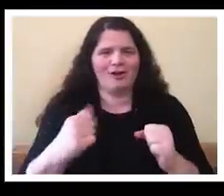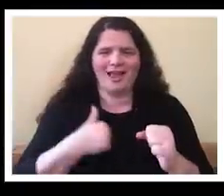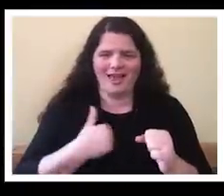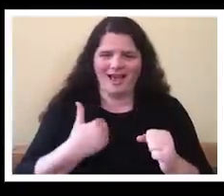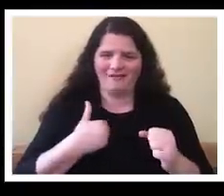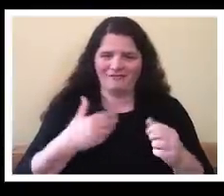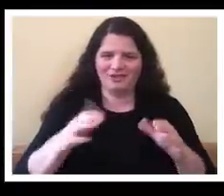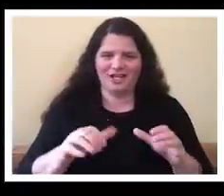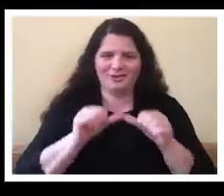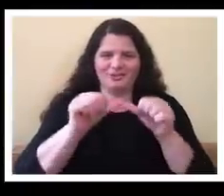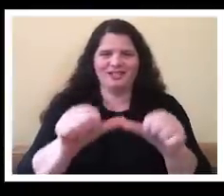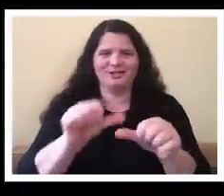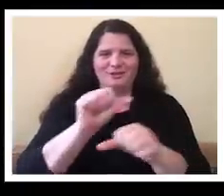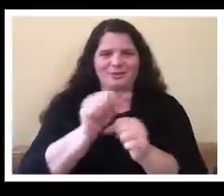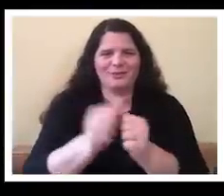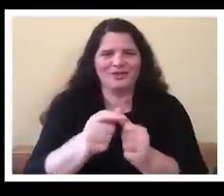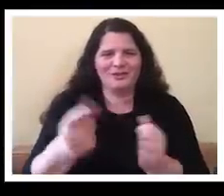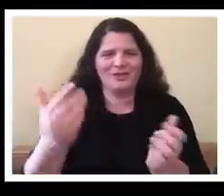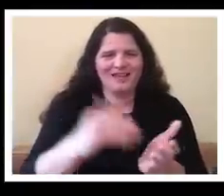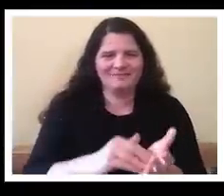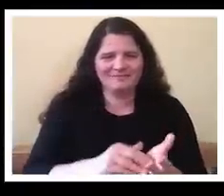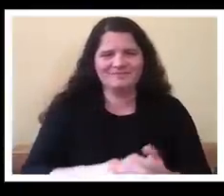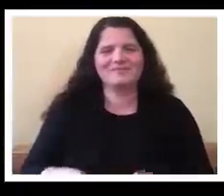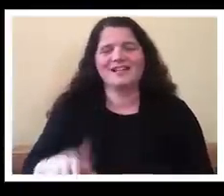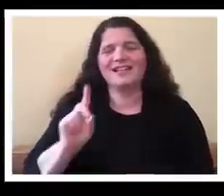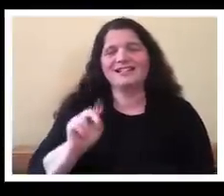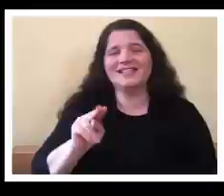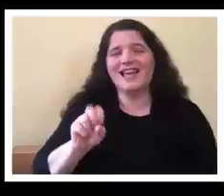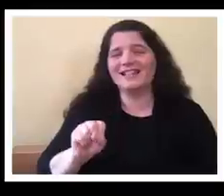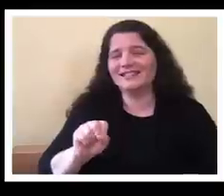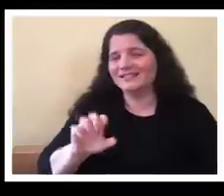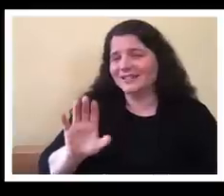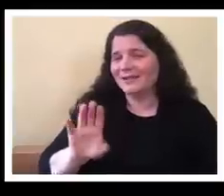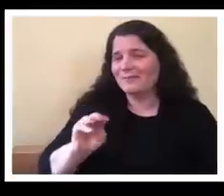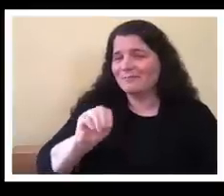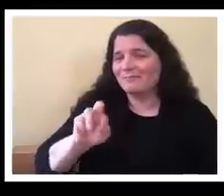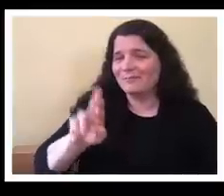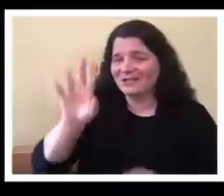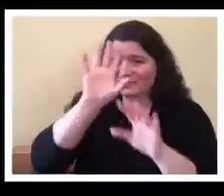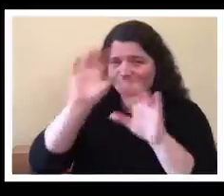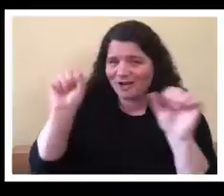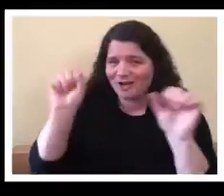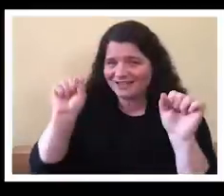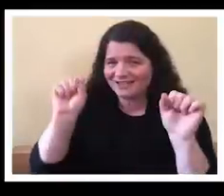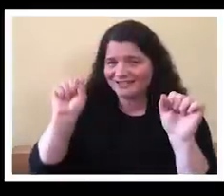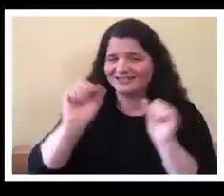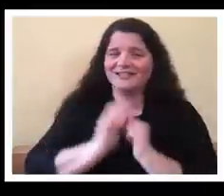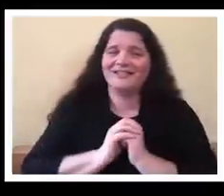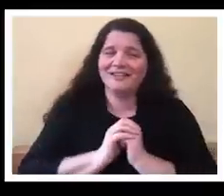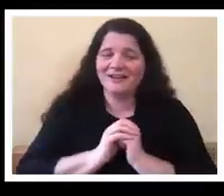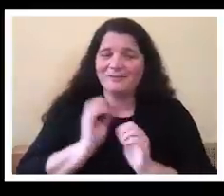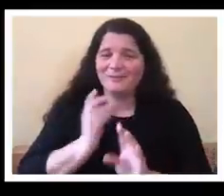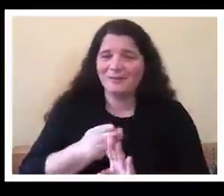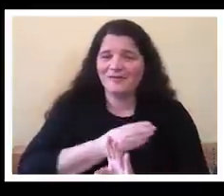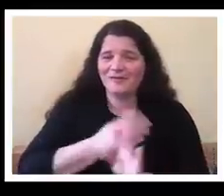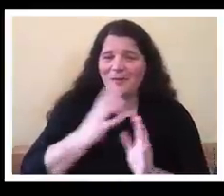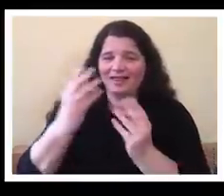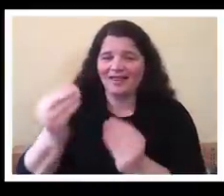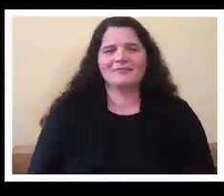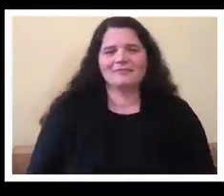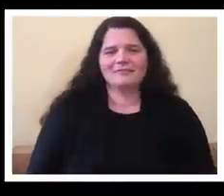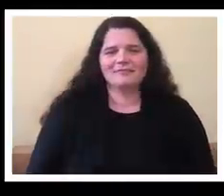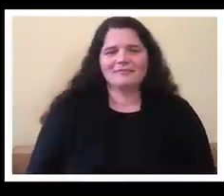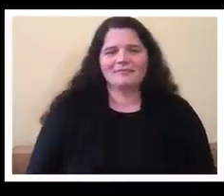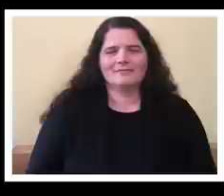Mr. President? Yes, sir. Got one thing before we leave. I want to give you a song. Go ahead,